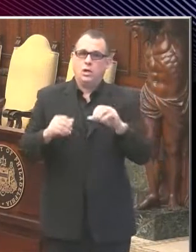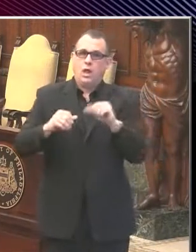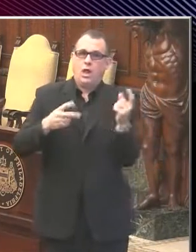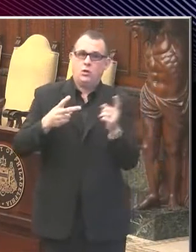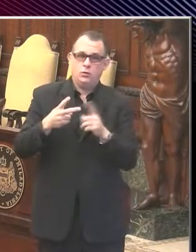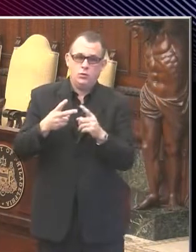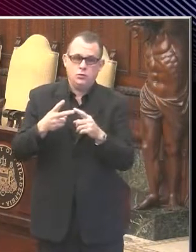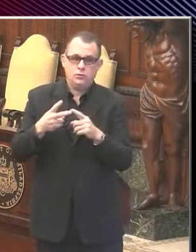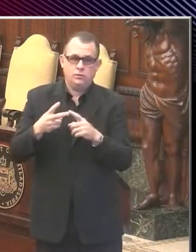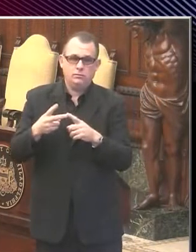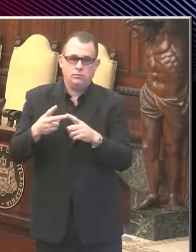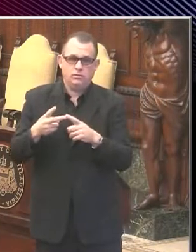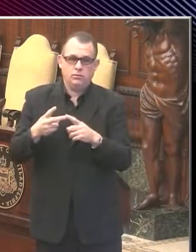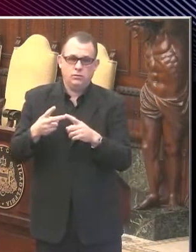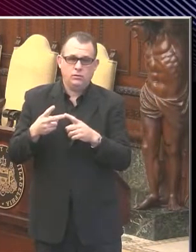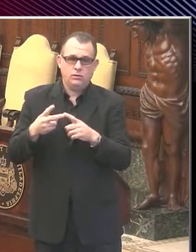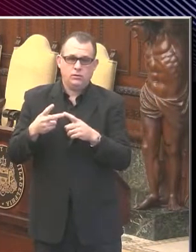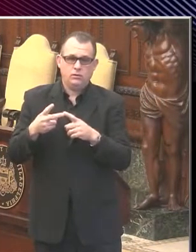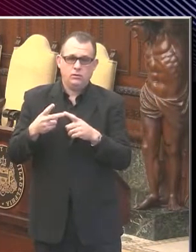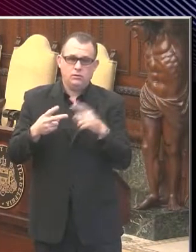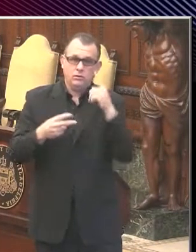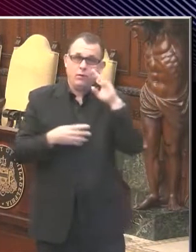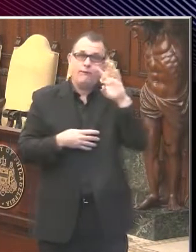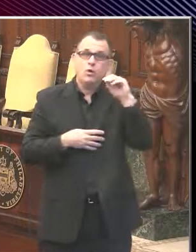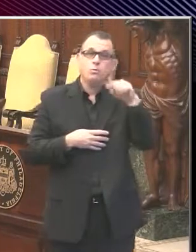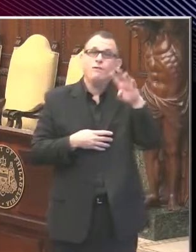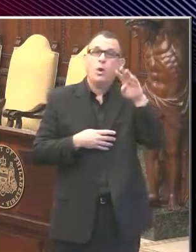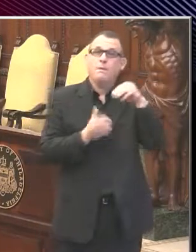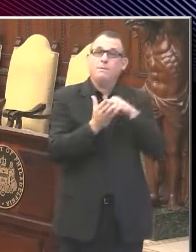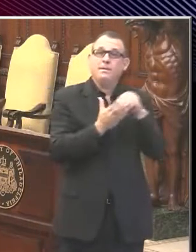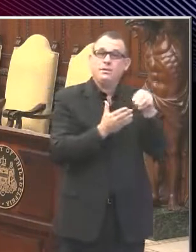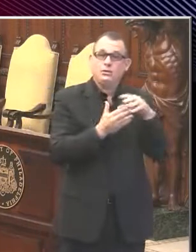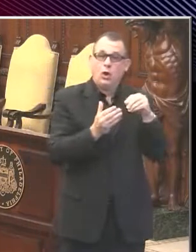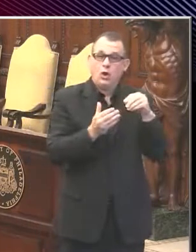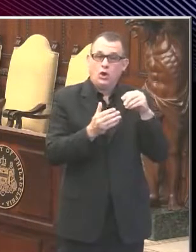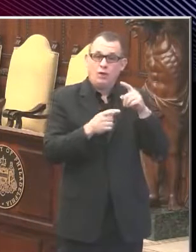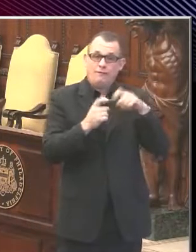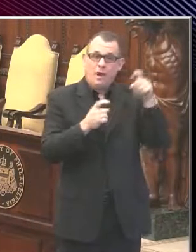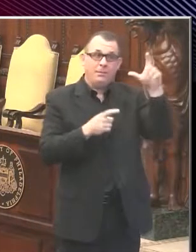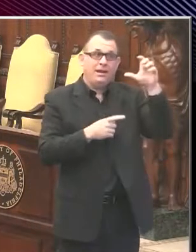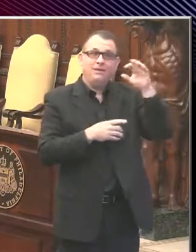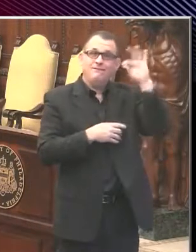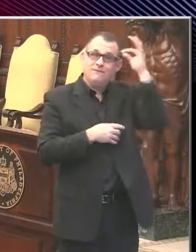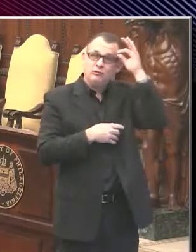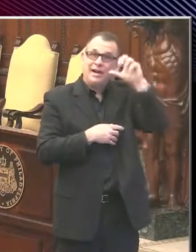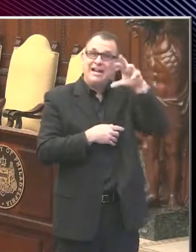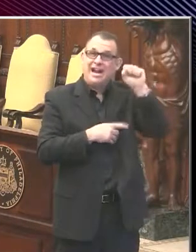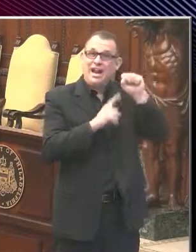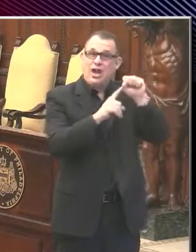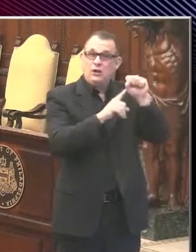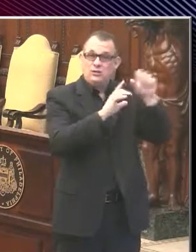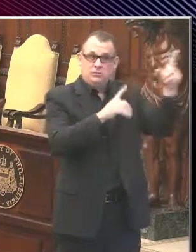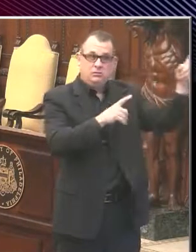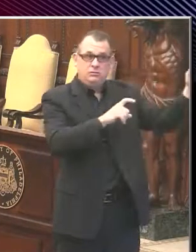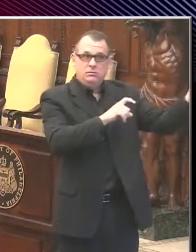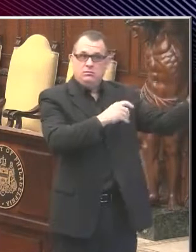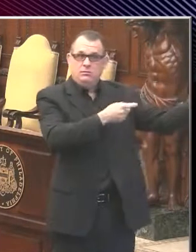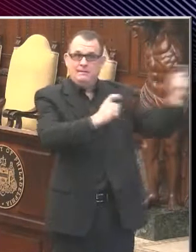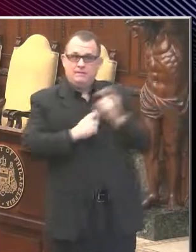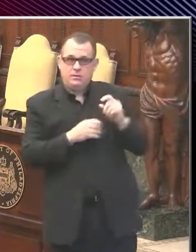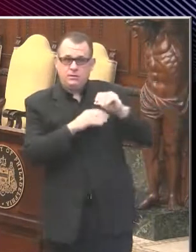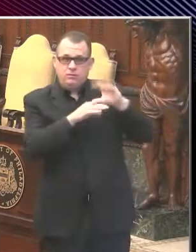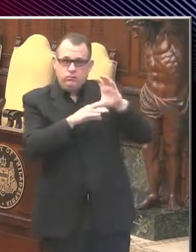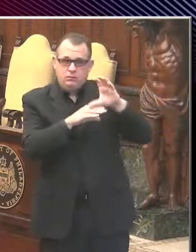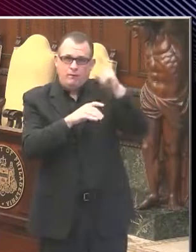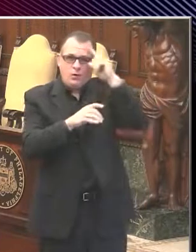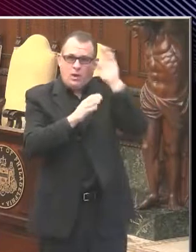allocates $40.4 million in federal CARES Act funding that will allow planning and development to address emergency COVID-19